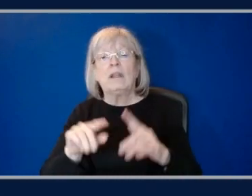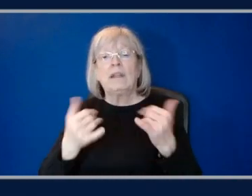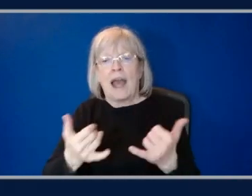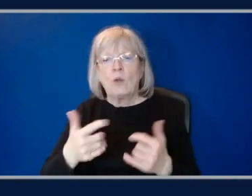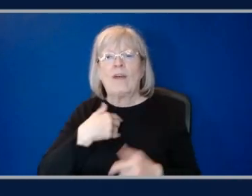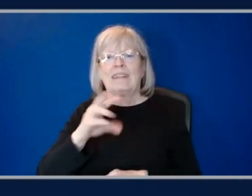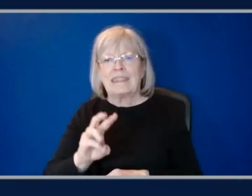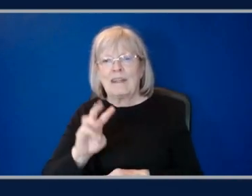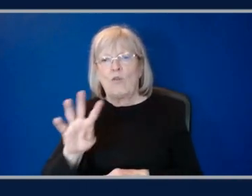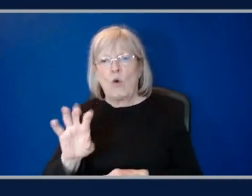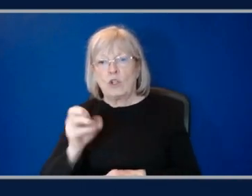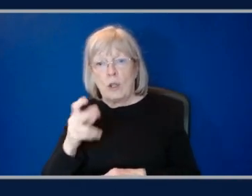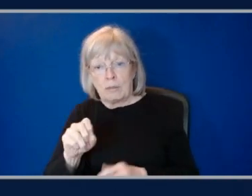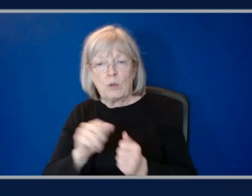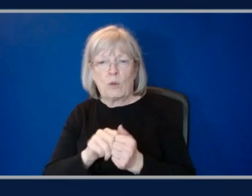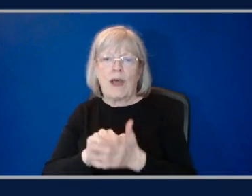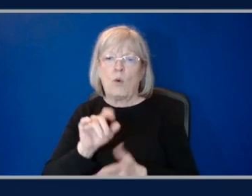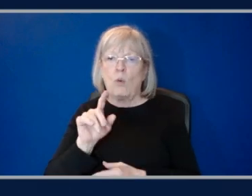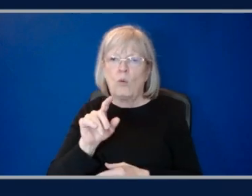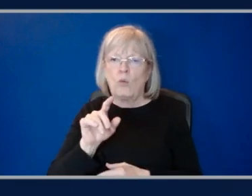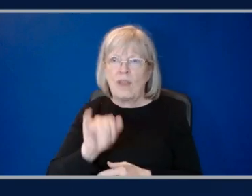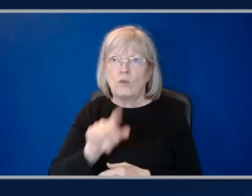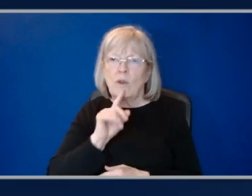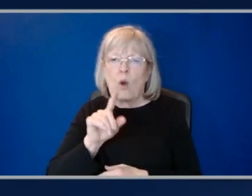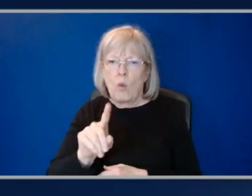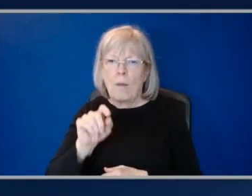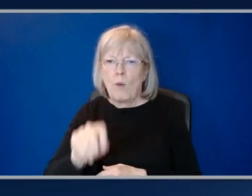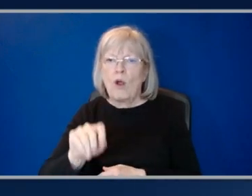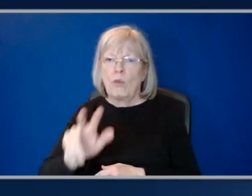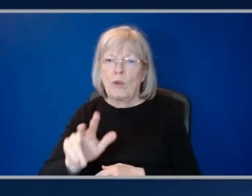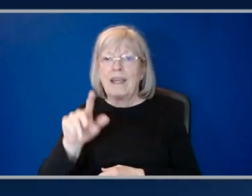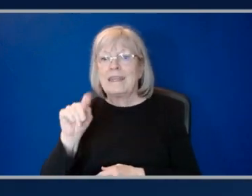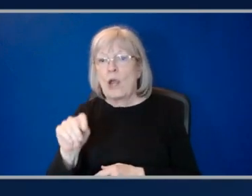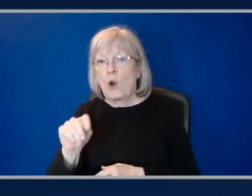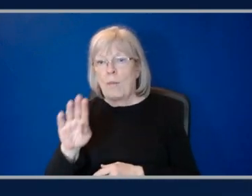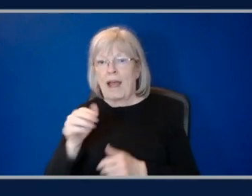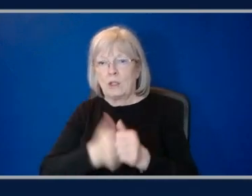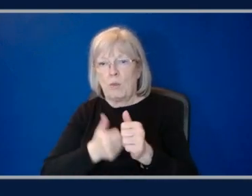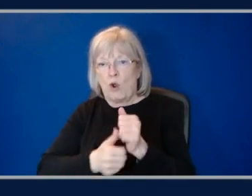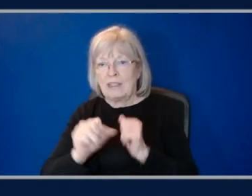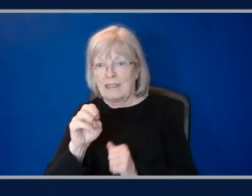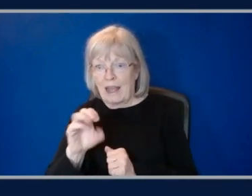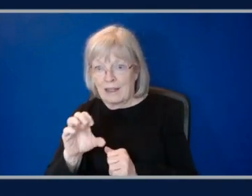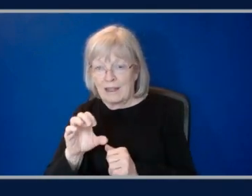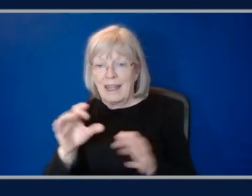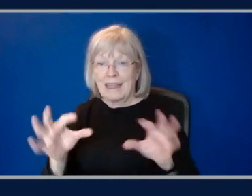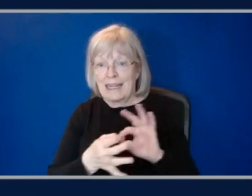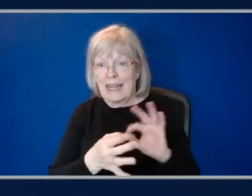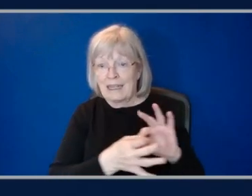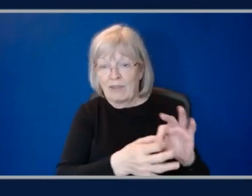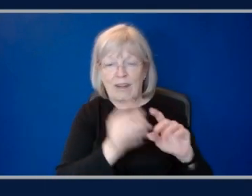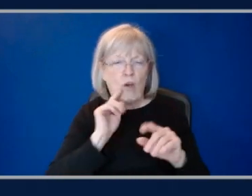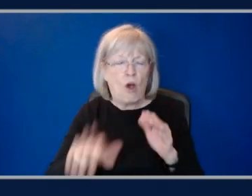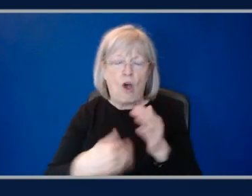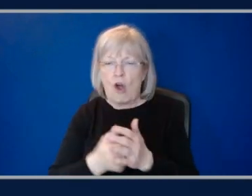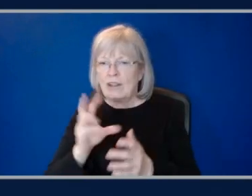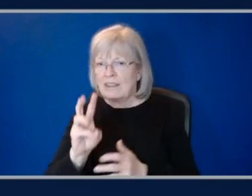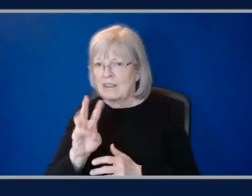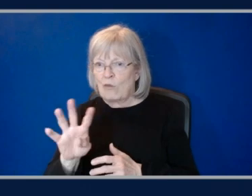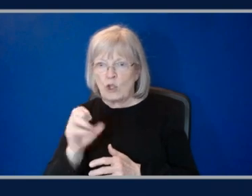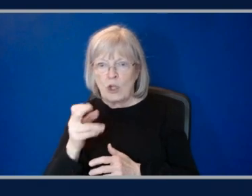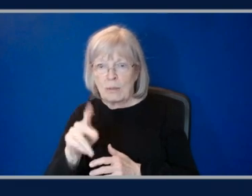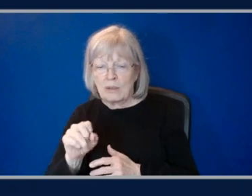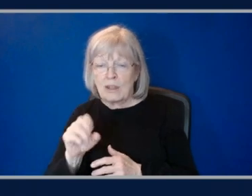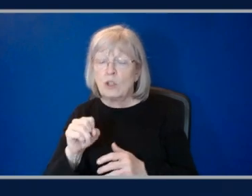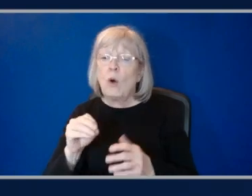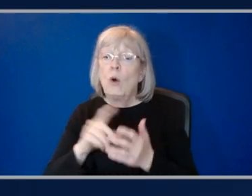chips with that one point, it's actually a 1.3 terabytes per second connectivity across all 64 chips. So what